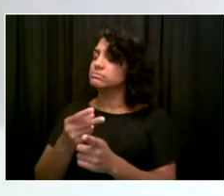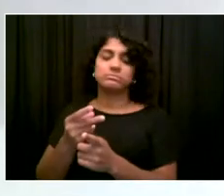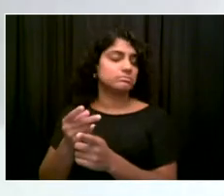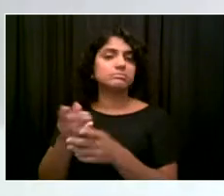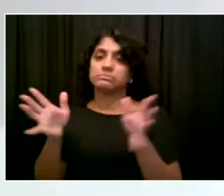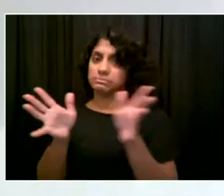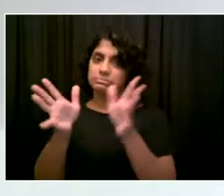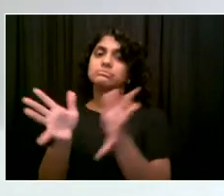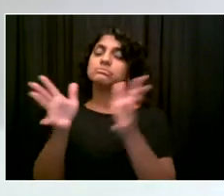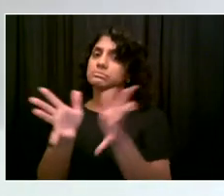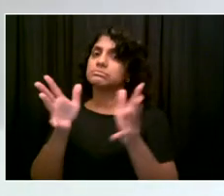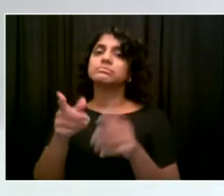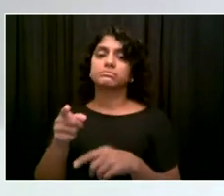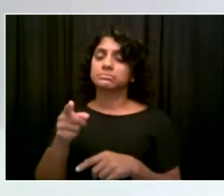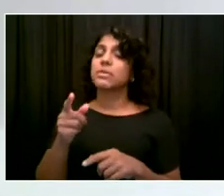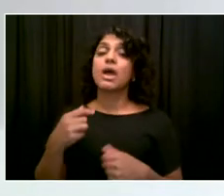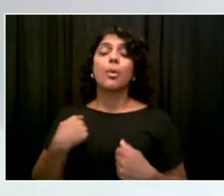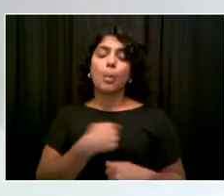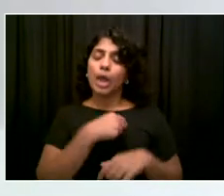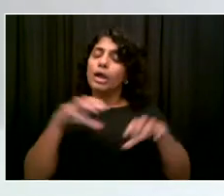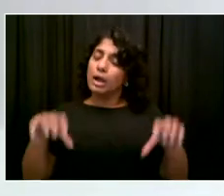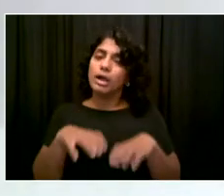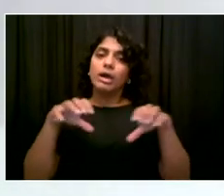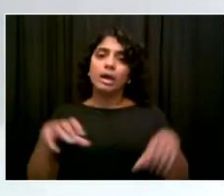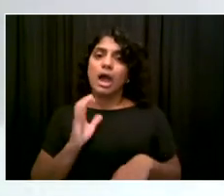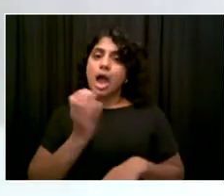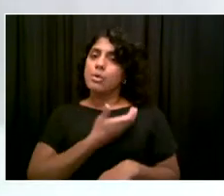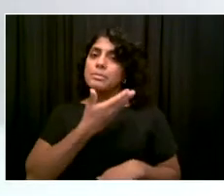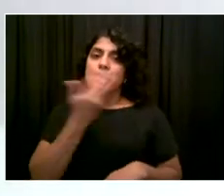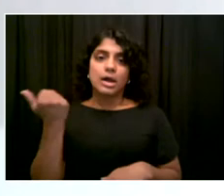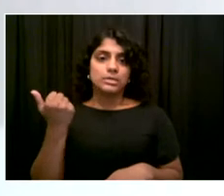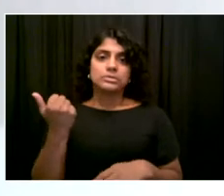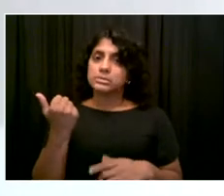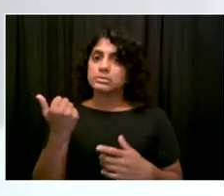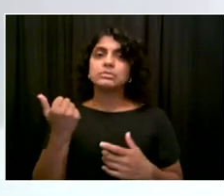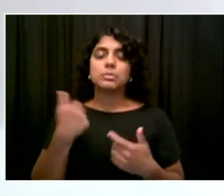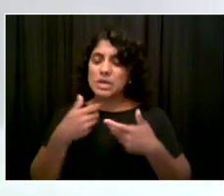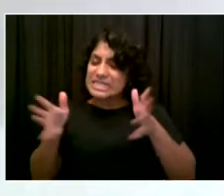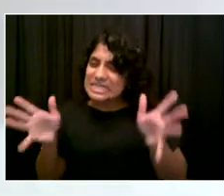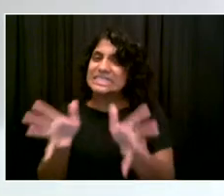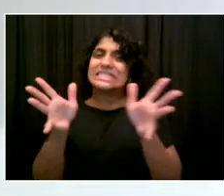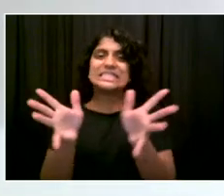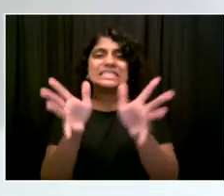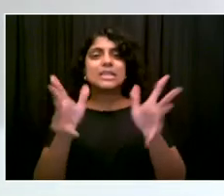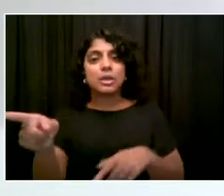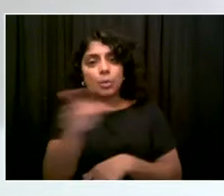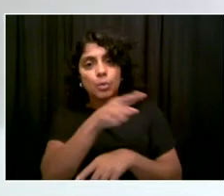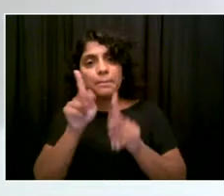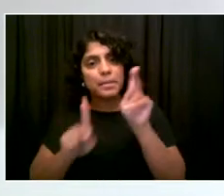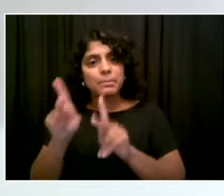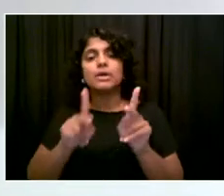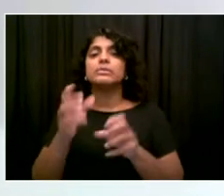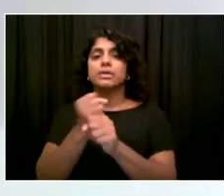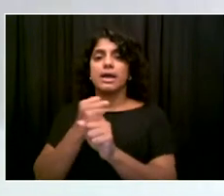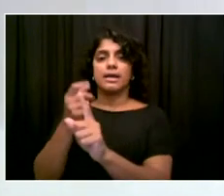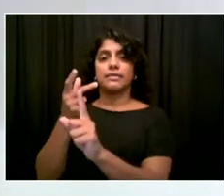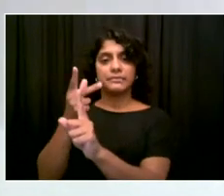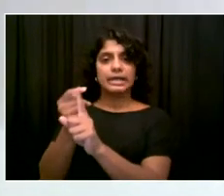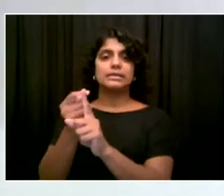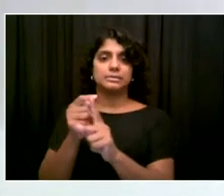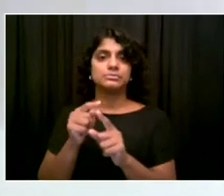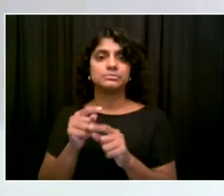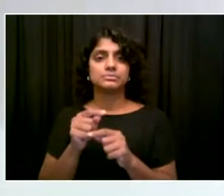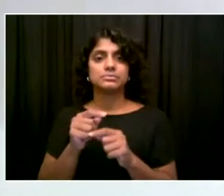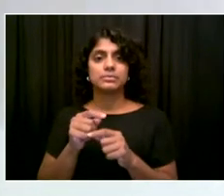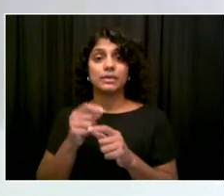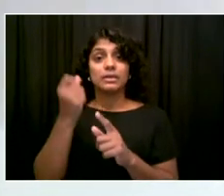testimonials of other people, community leaders, religious leaders, all to make people